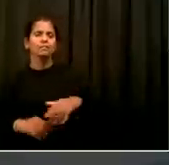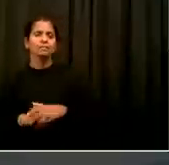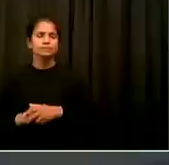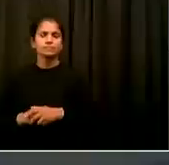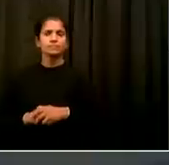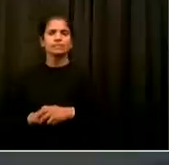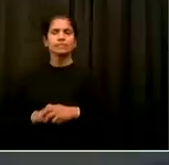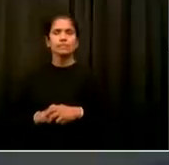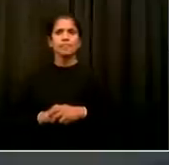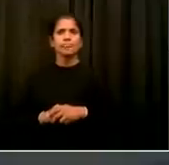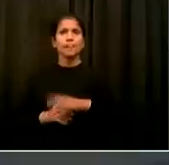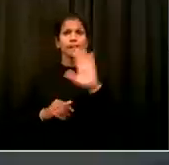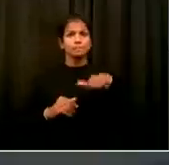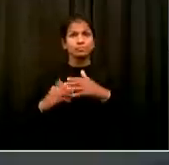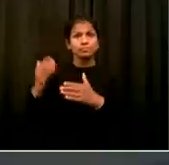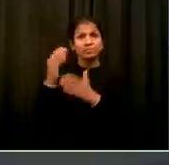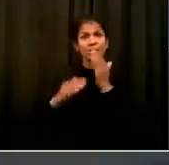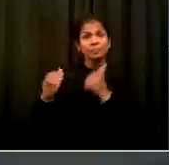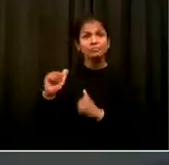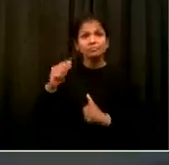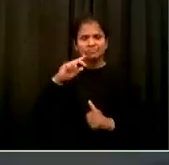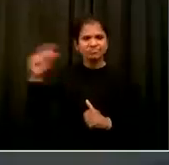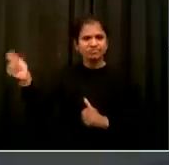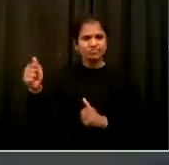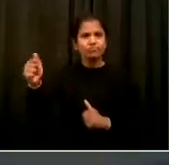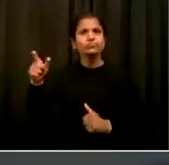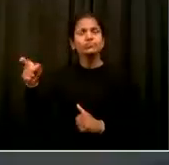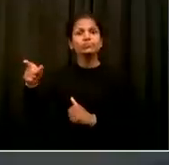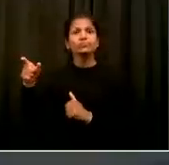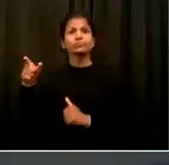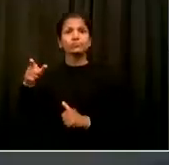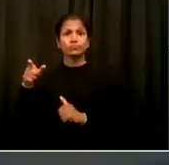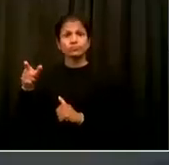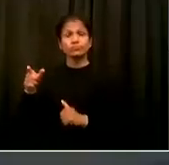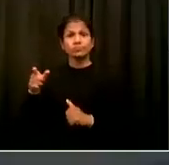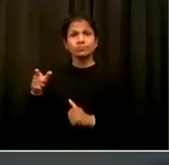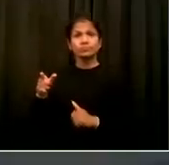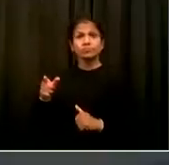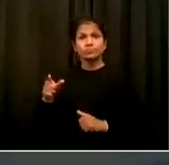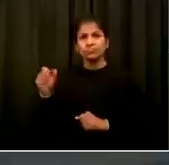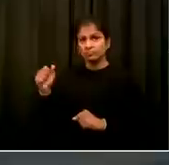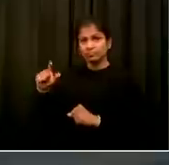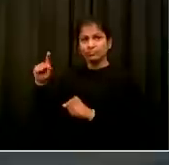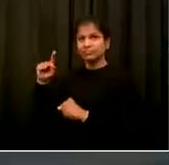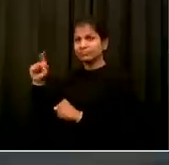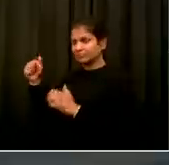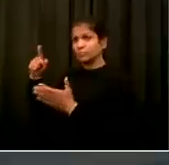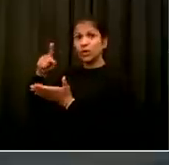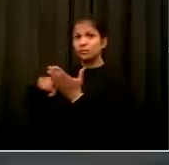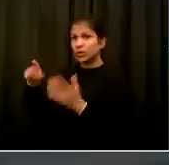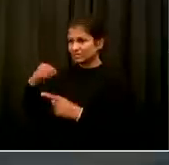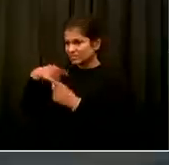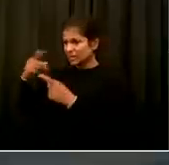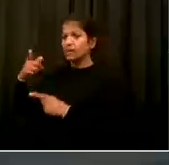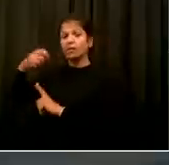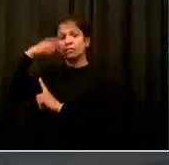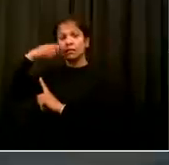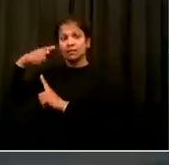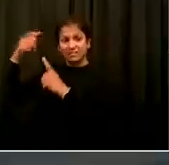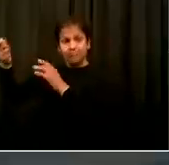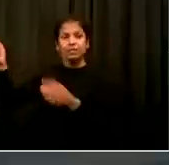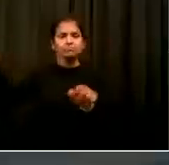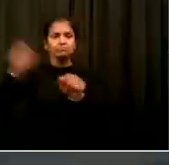testing site at the Kew Gardens Hills Library. It's open as we speak. Now I want to take a moment to say thank you to